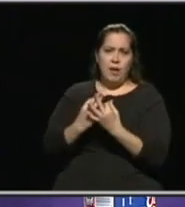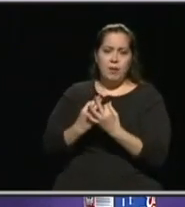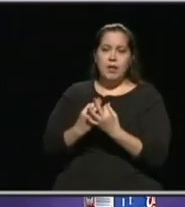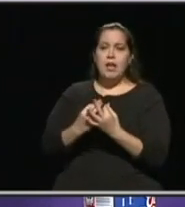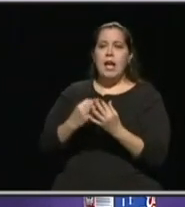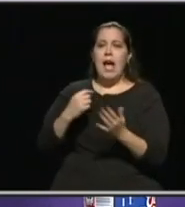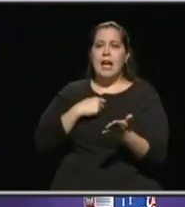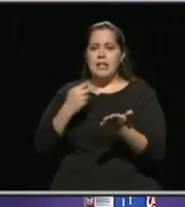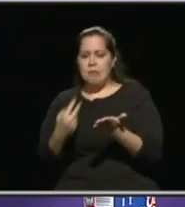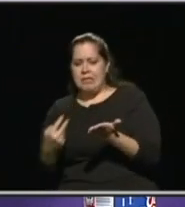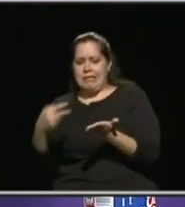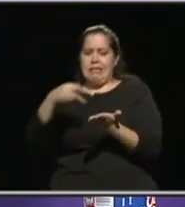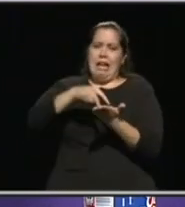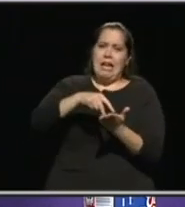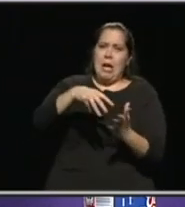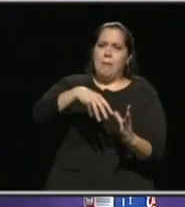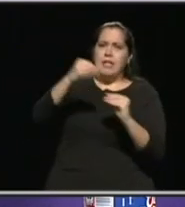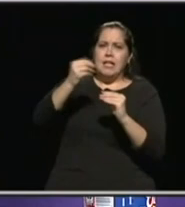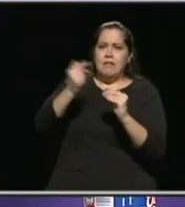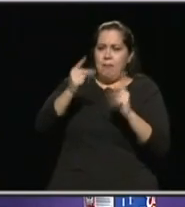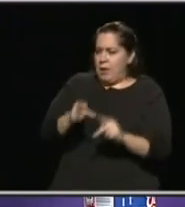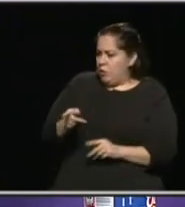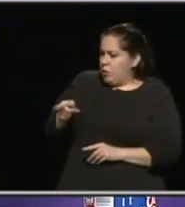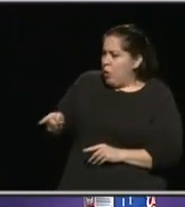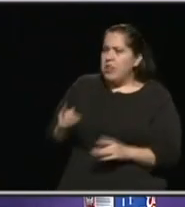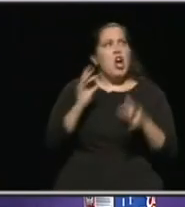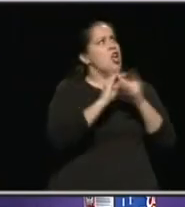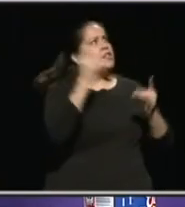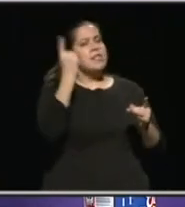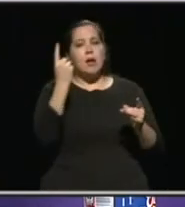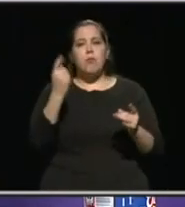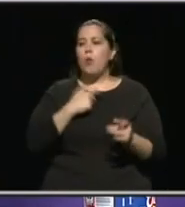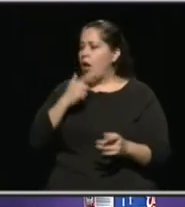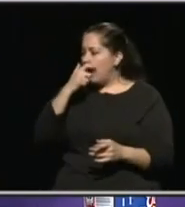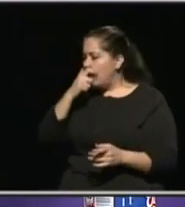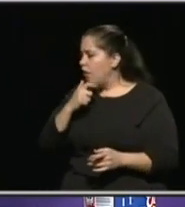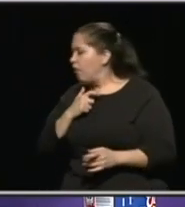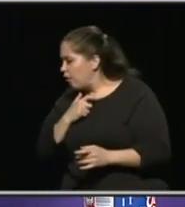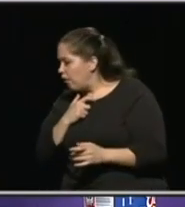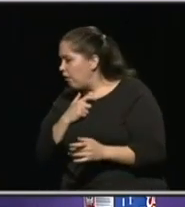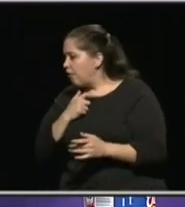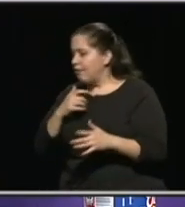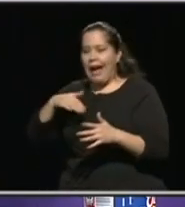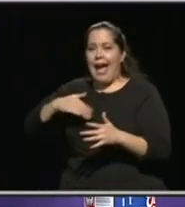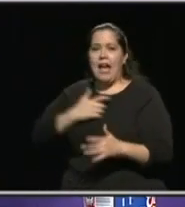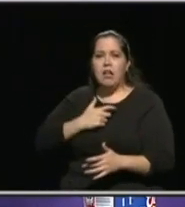was getting up to leave, somebody was next to me and said something. Well, I hadn't pulled my mask up yet.